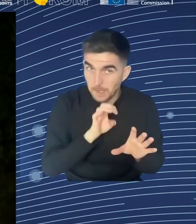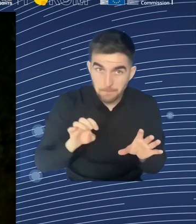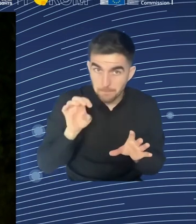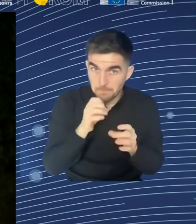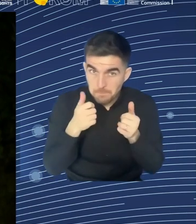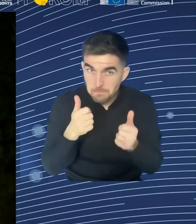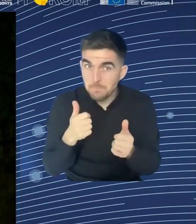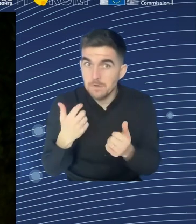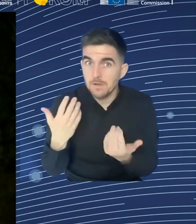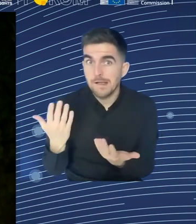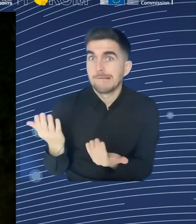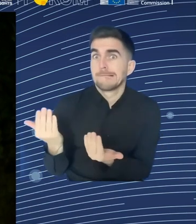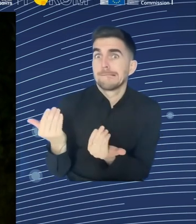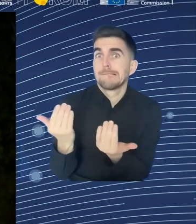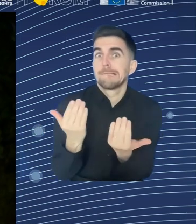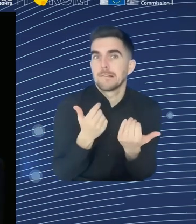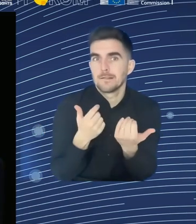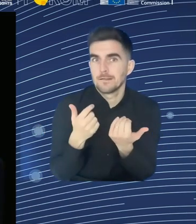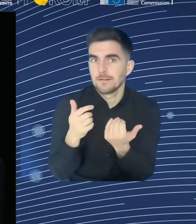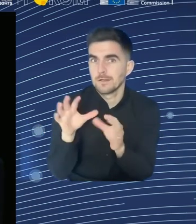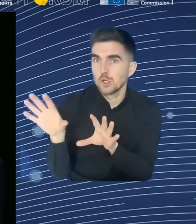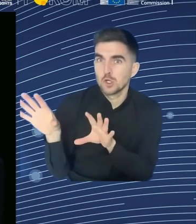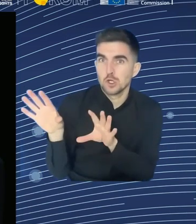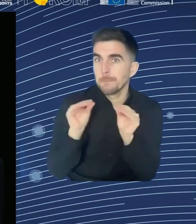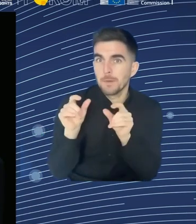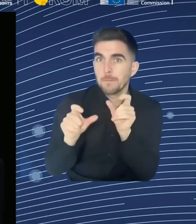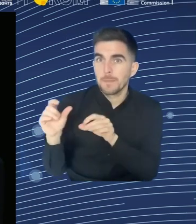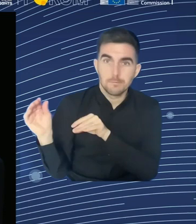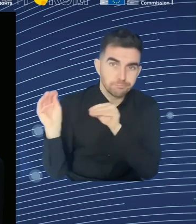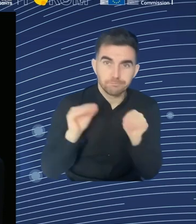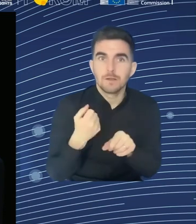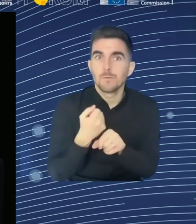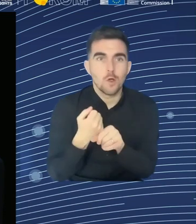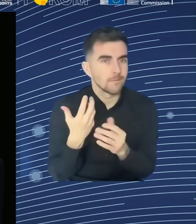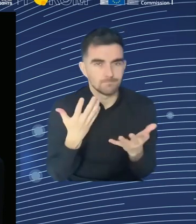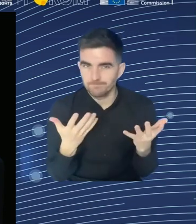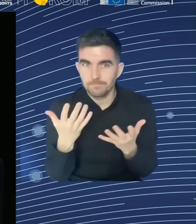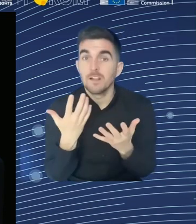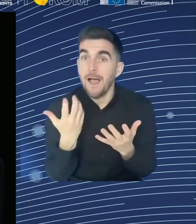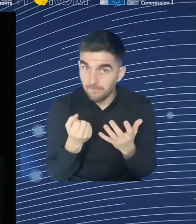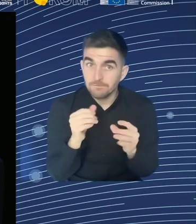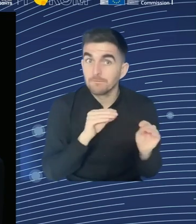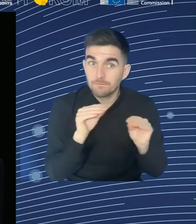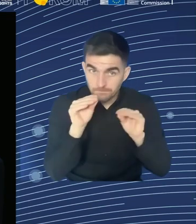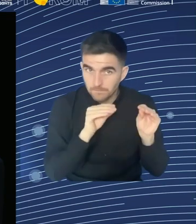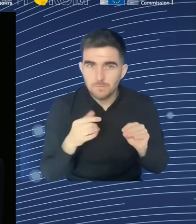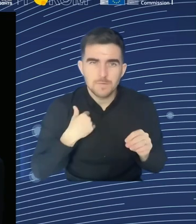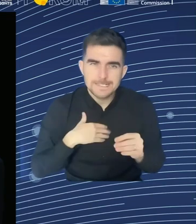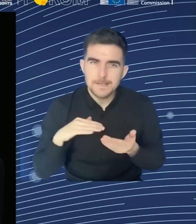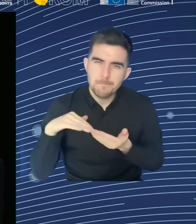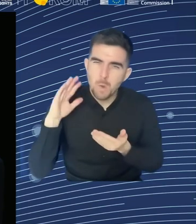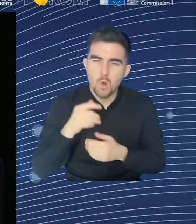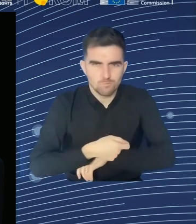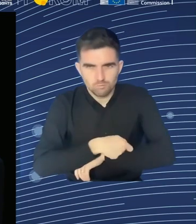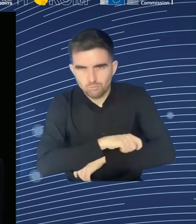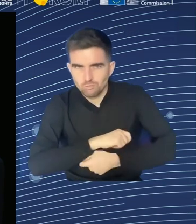they need the support of our societies. But having said so, there is a lot of potential to have a much better targeting